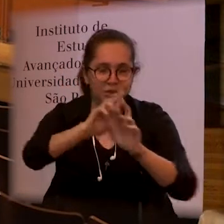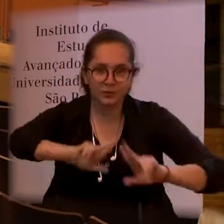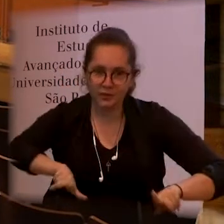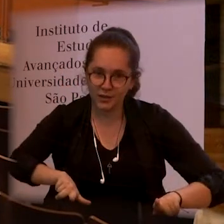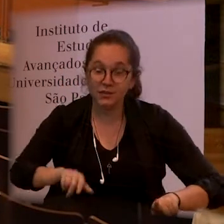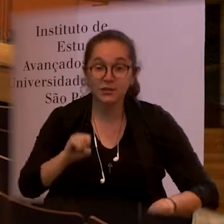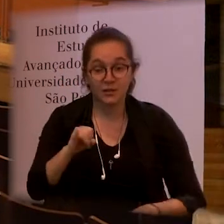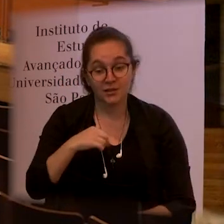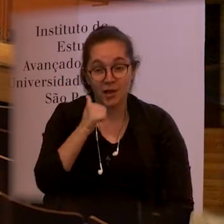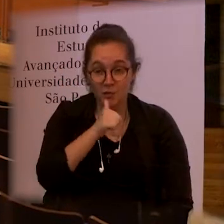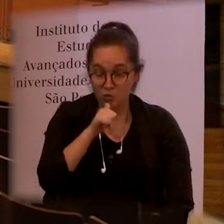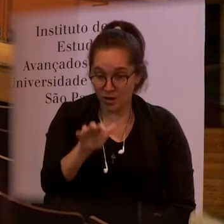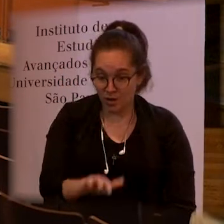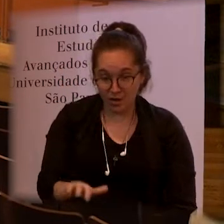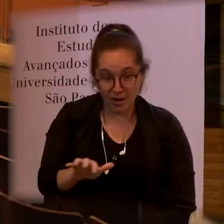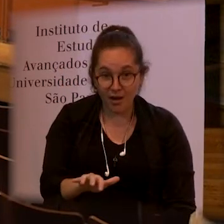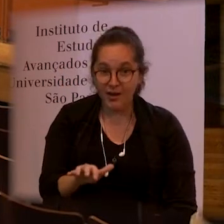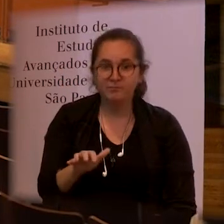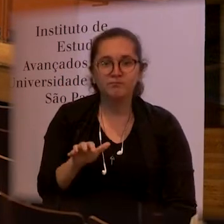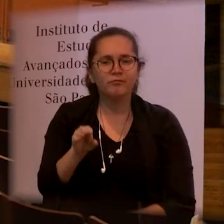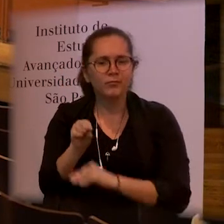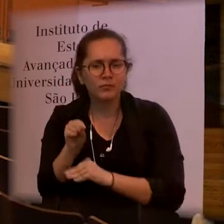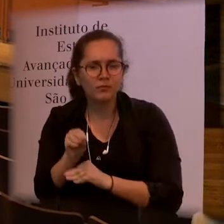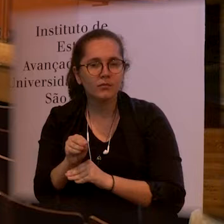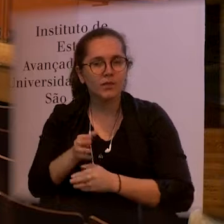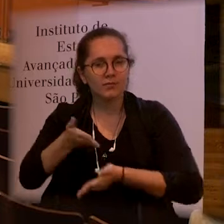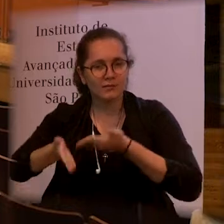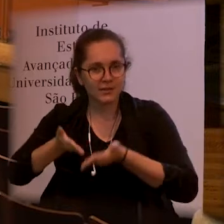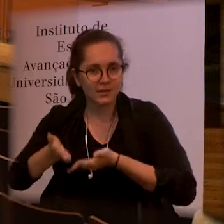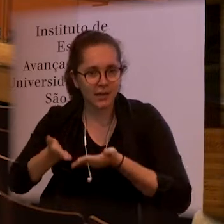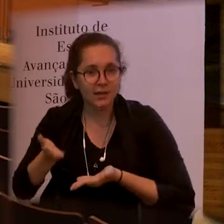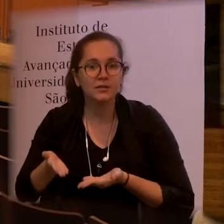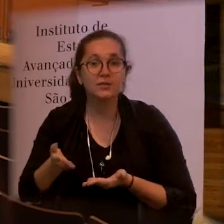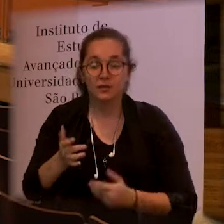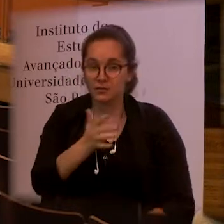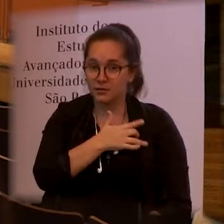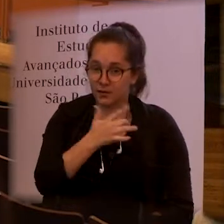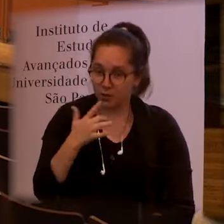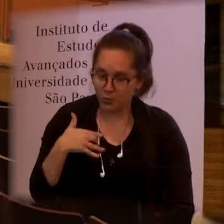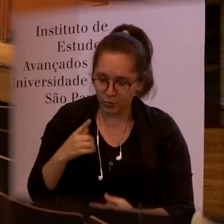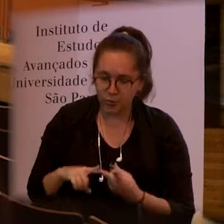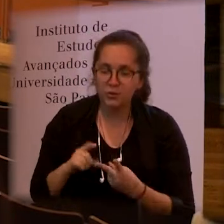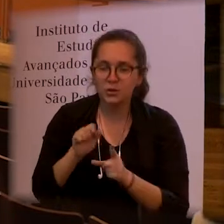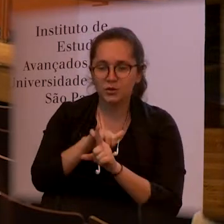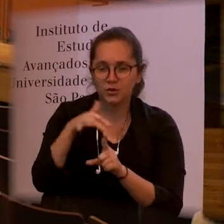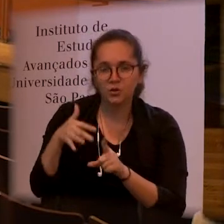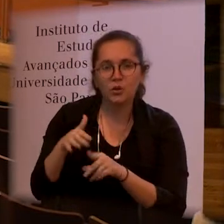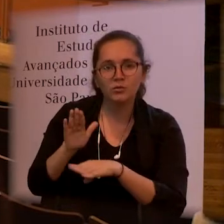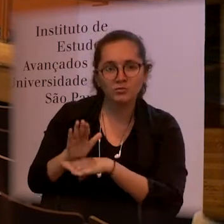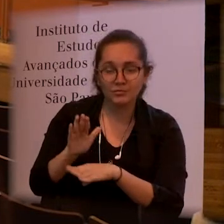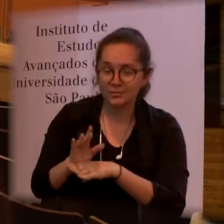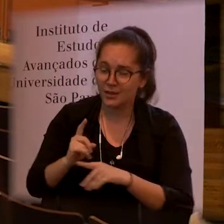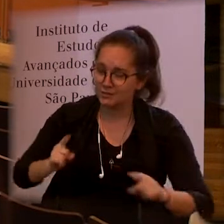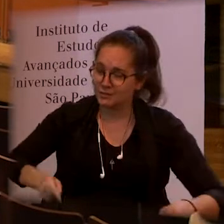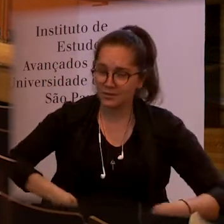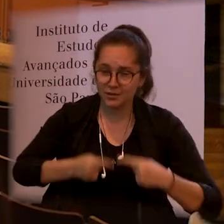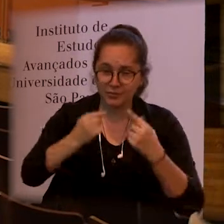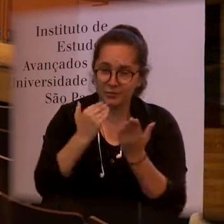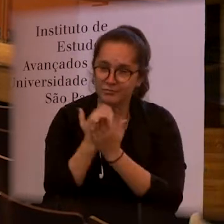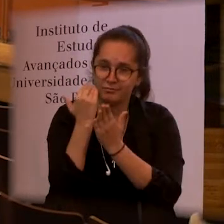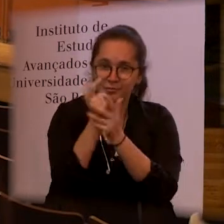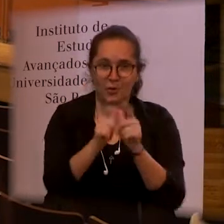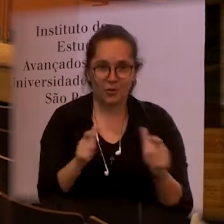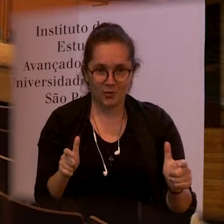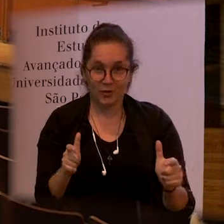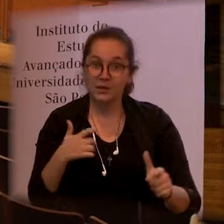in the street and if she doesn't have this coverage coverage if this is even more challenging